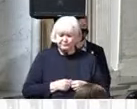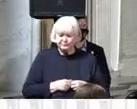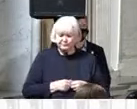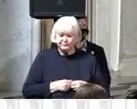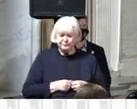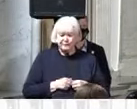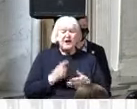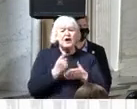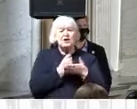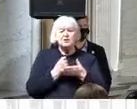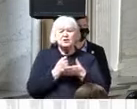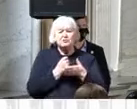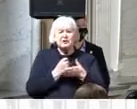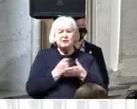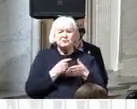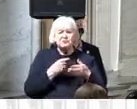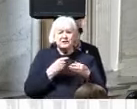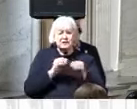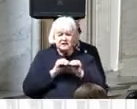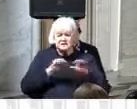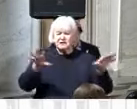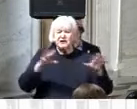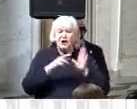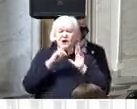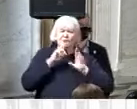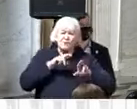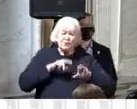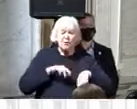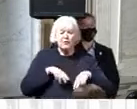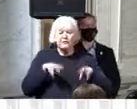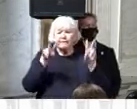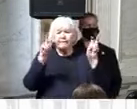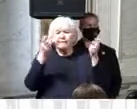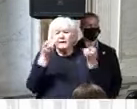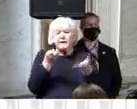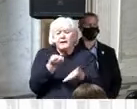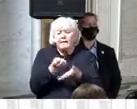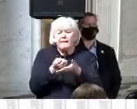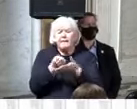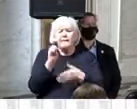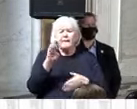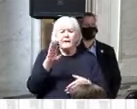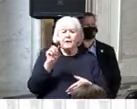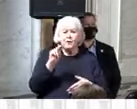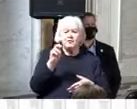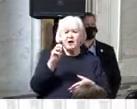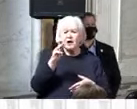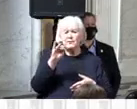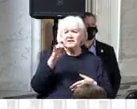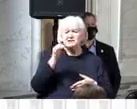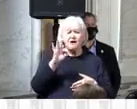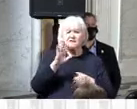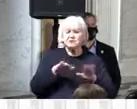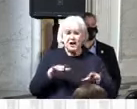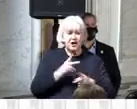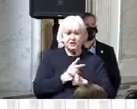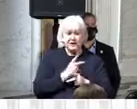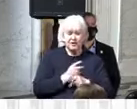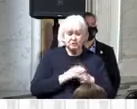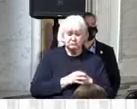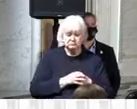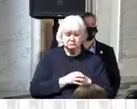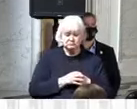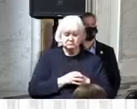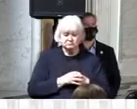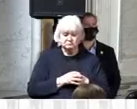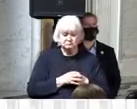economics of child care for so many working people and for women in particular child care is a prerequisite